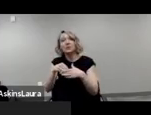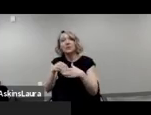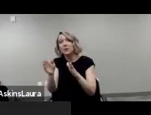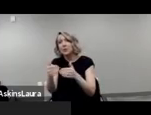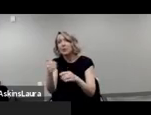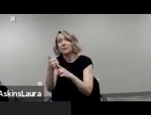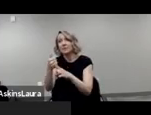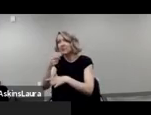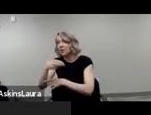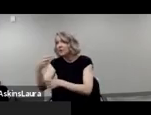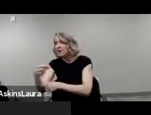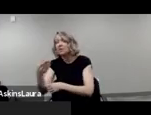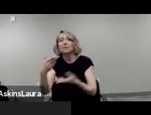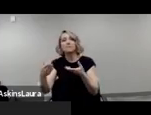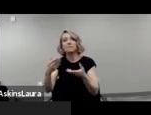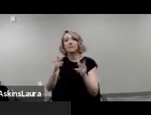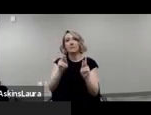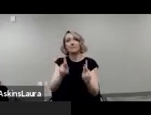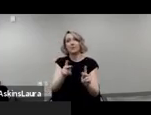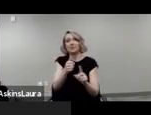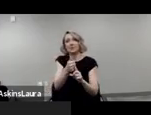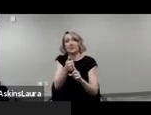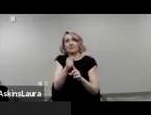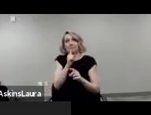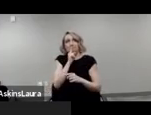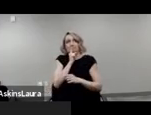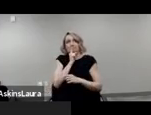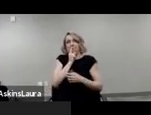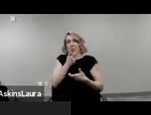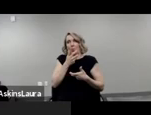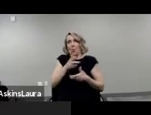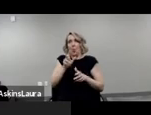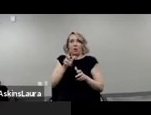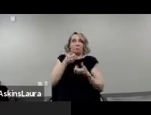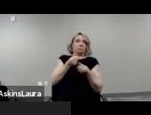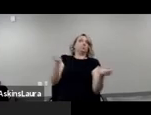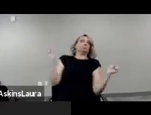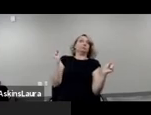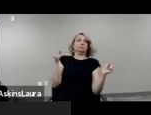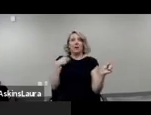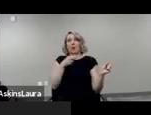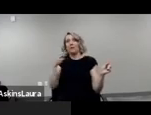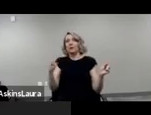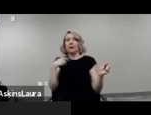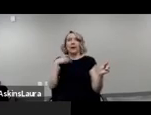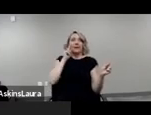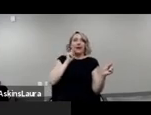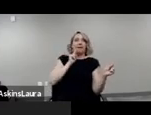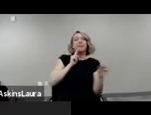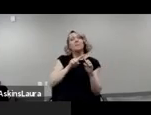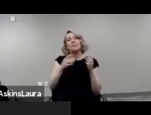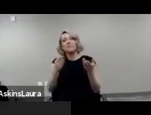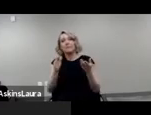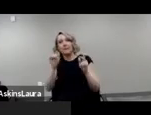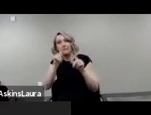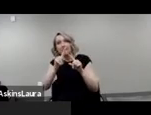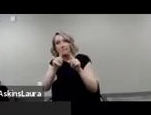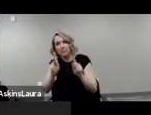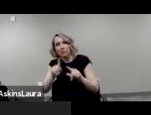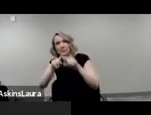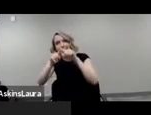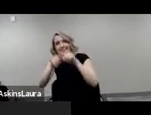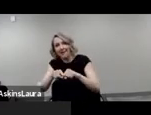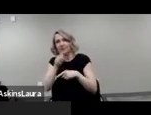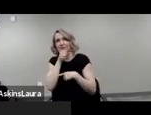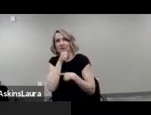hearing or someone in the room isn't willing to disclose that they're hard of hearing or deaf, but really rely on that microphone in order to